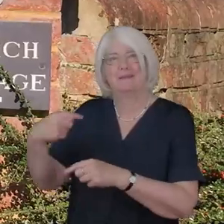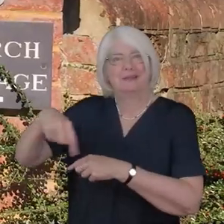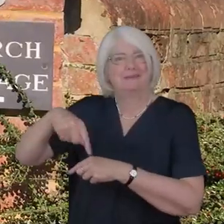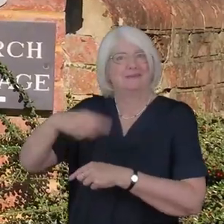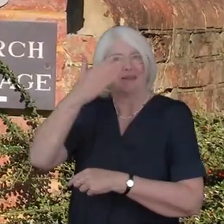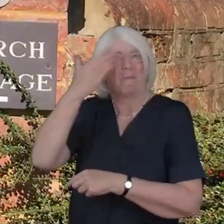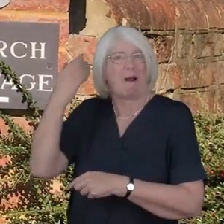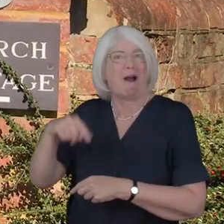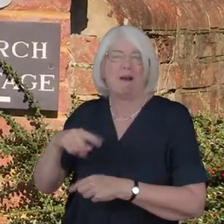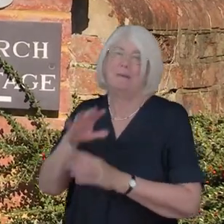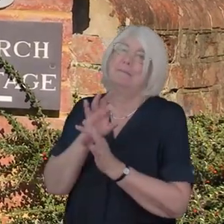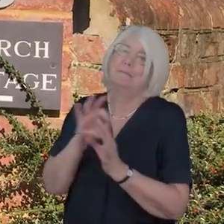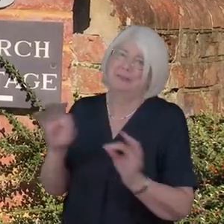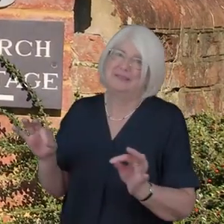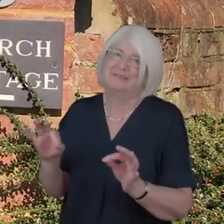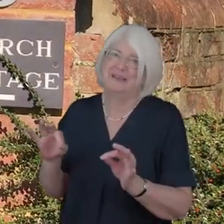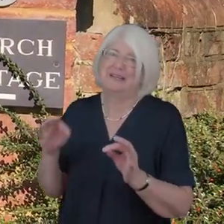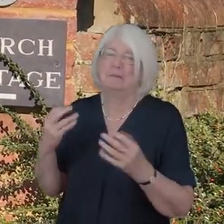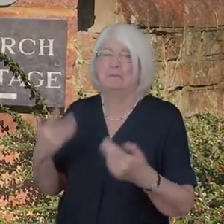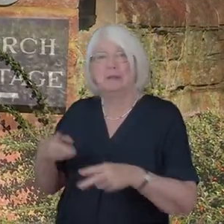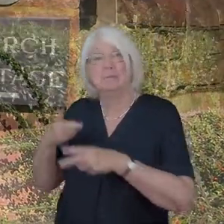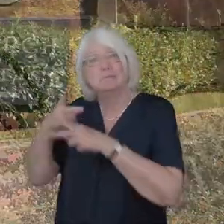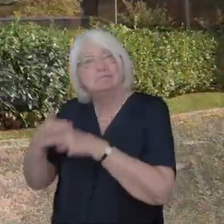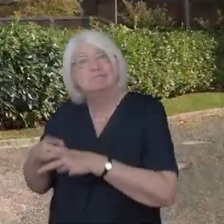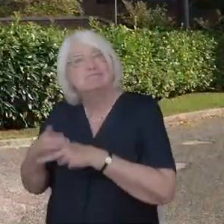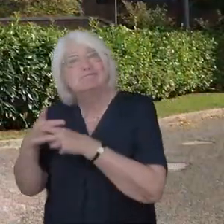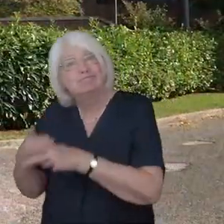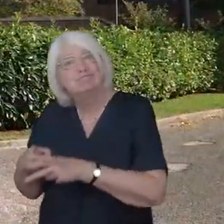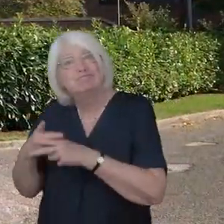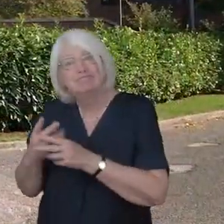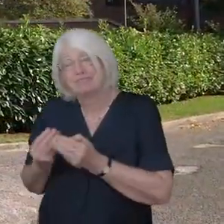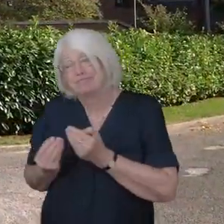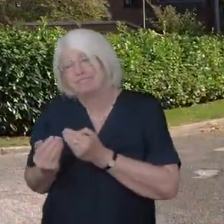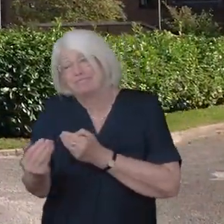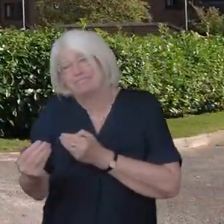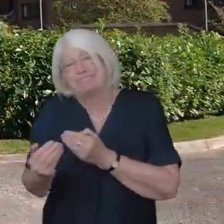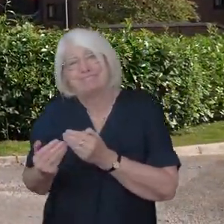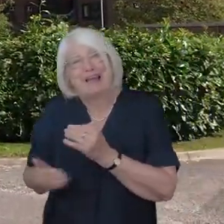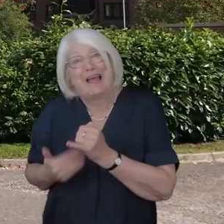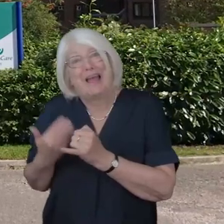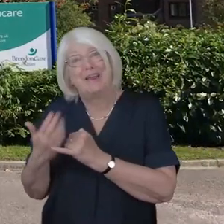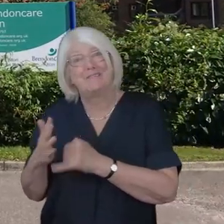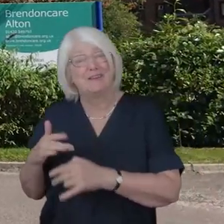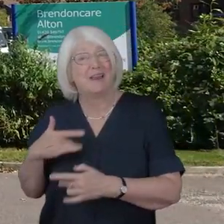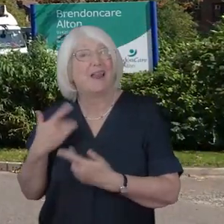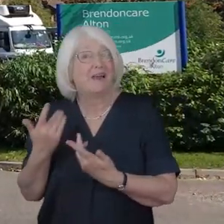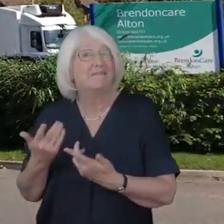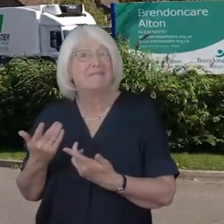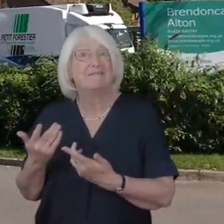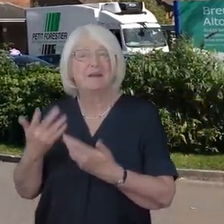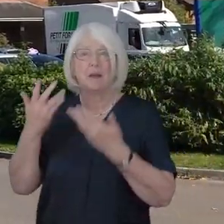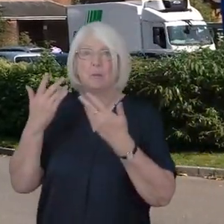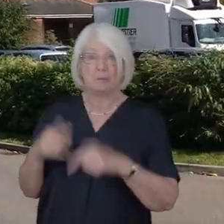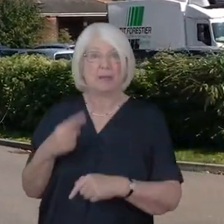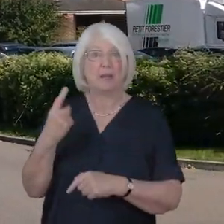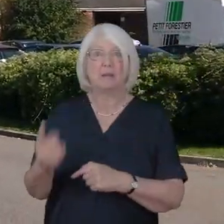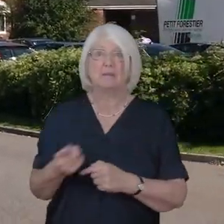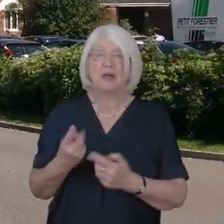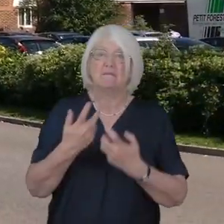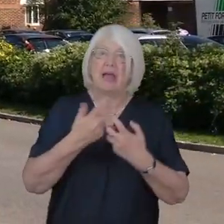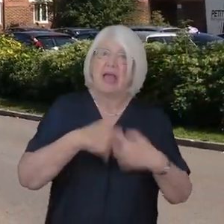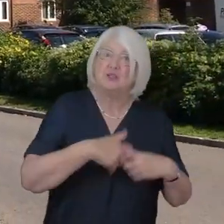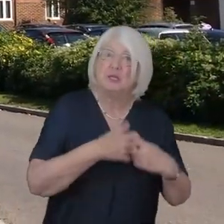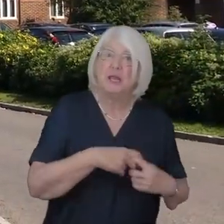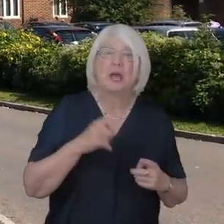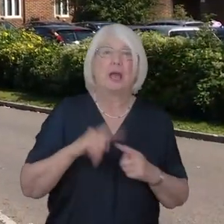been cared for in the last few months Of his long and distinguished life As an engineer and missionary By staff from the nursing home